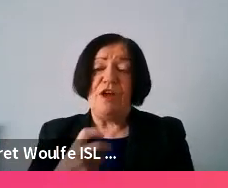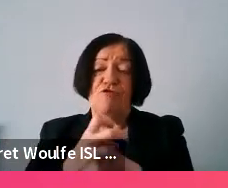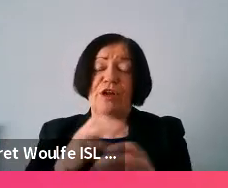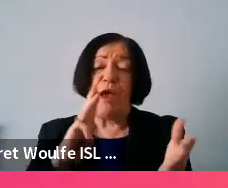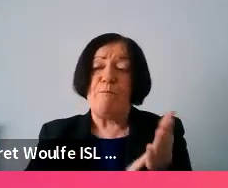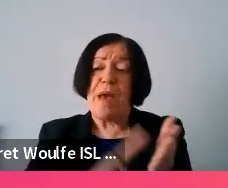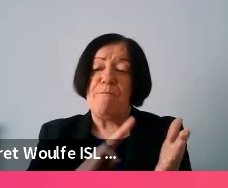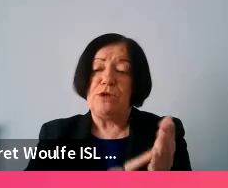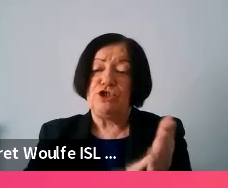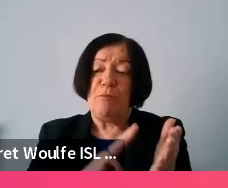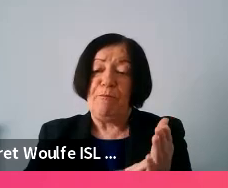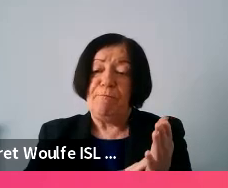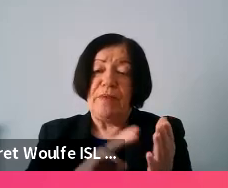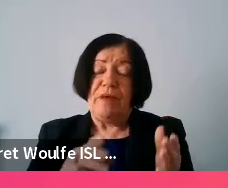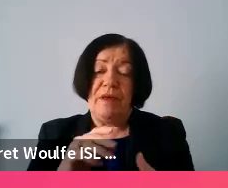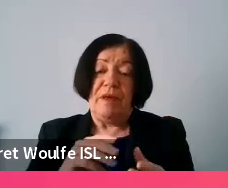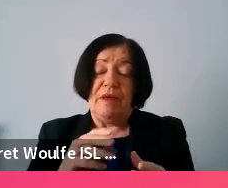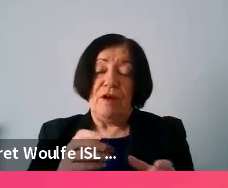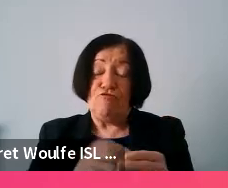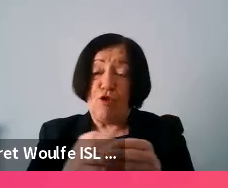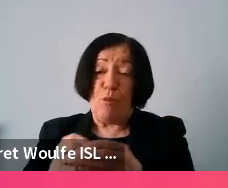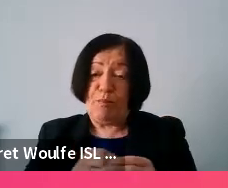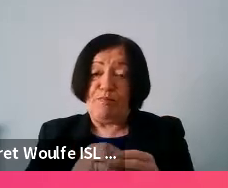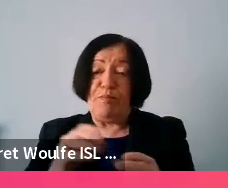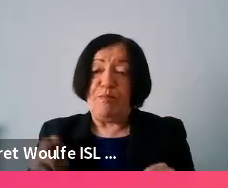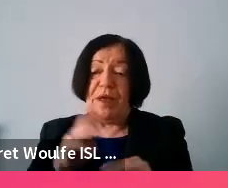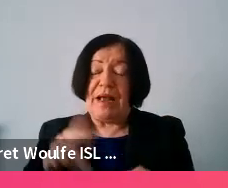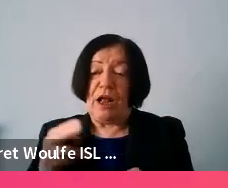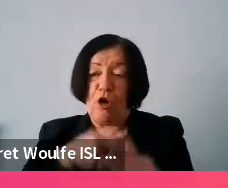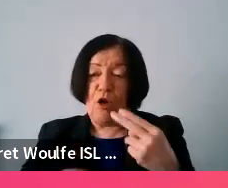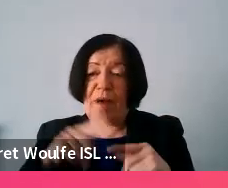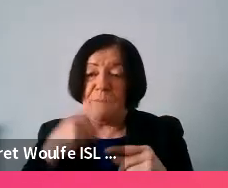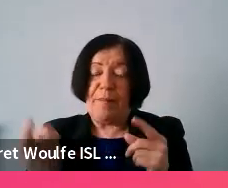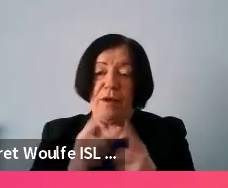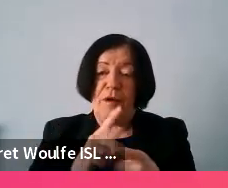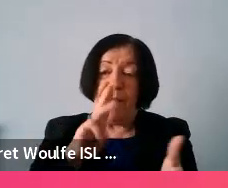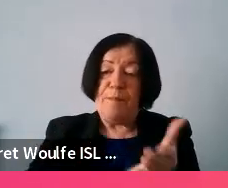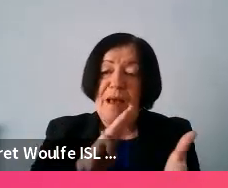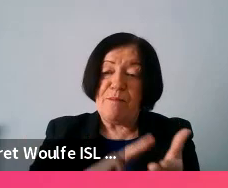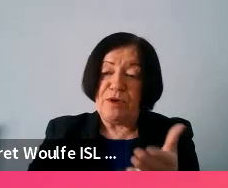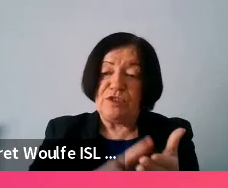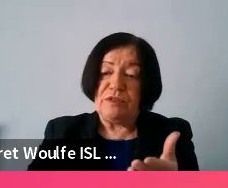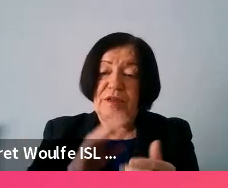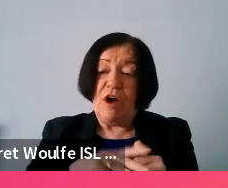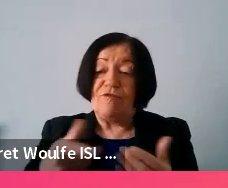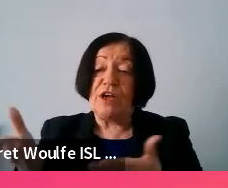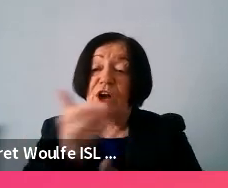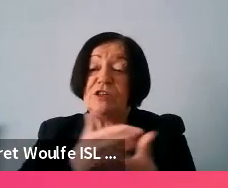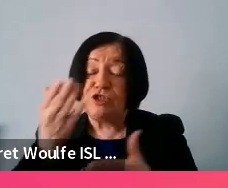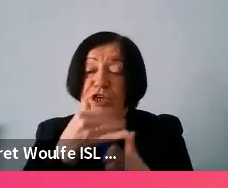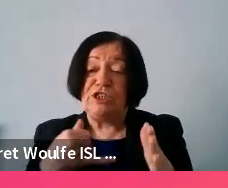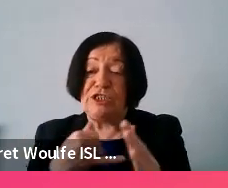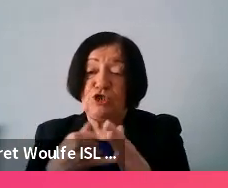membership um a fellowship where people can come and become members of the consultation consultation institute